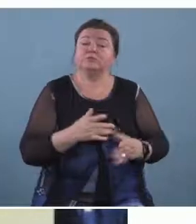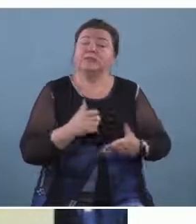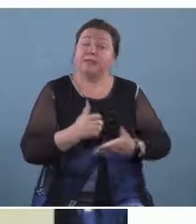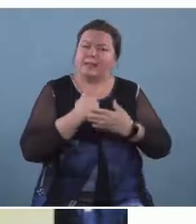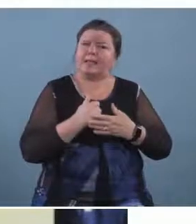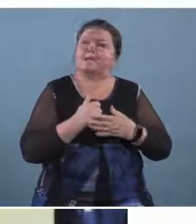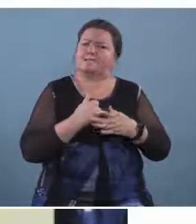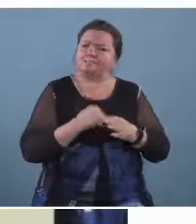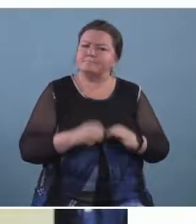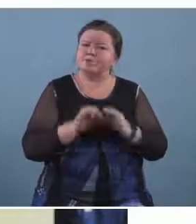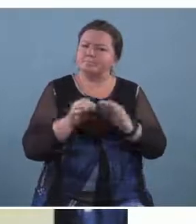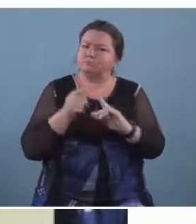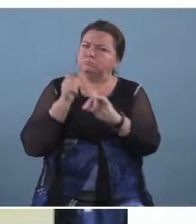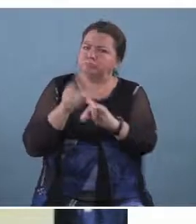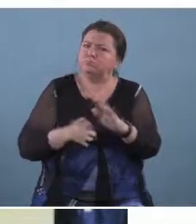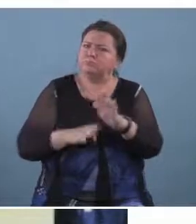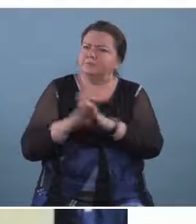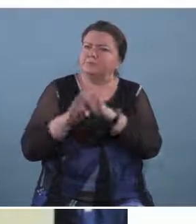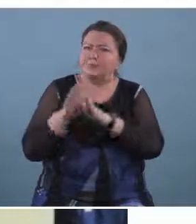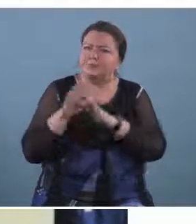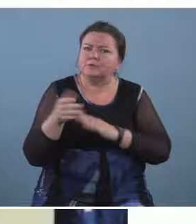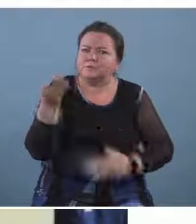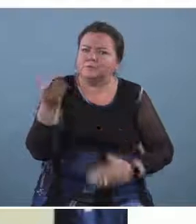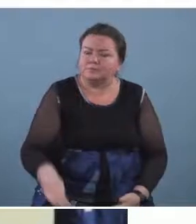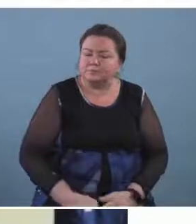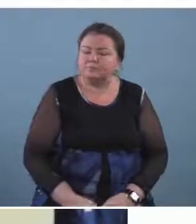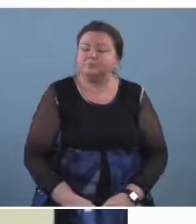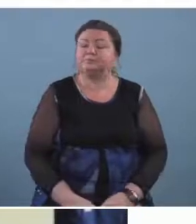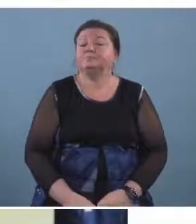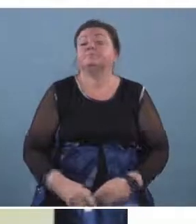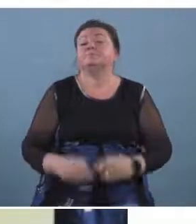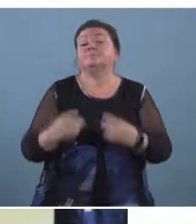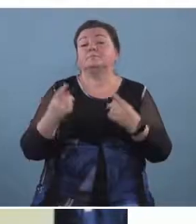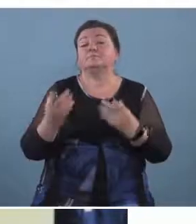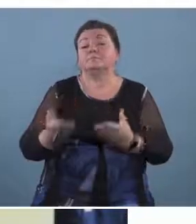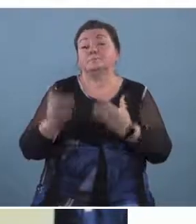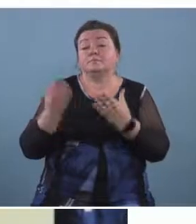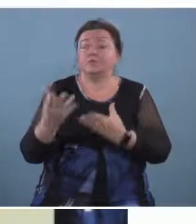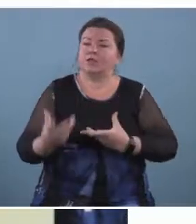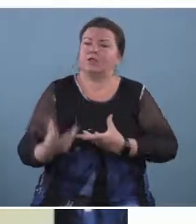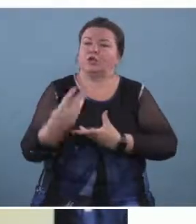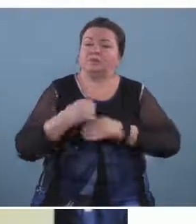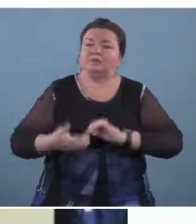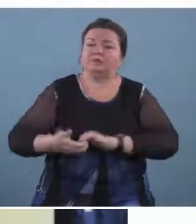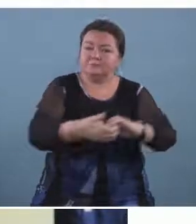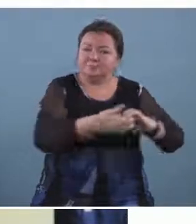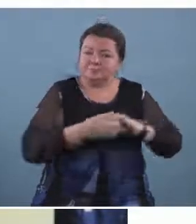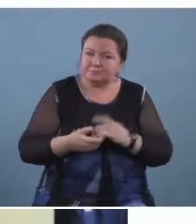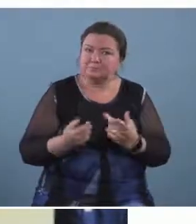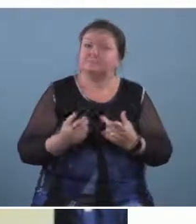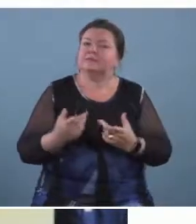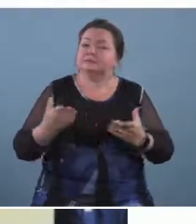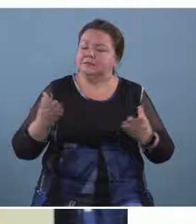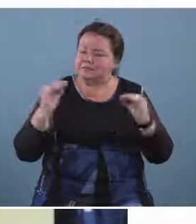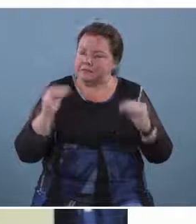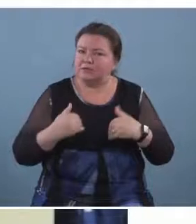in a person's development it promotes inclusivity it teaches young people how